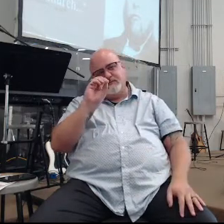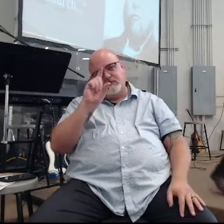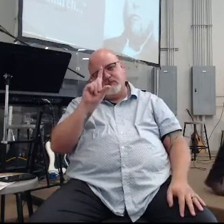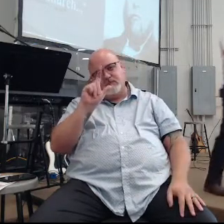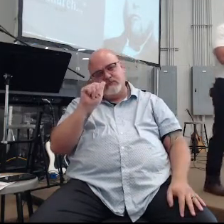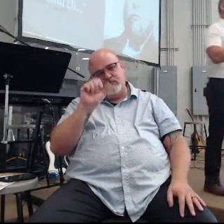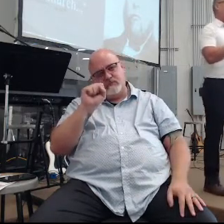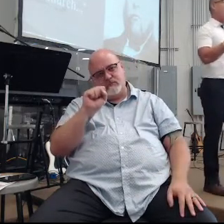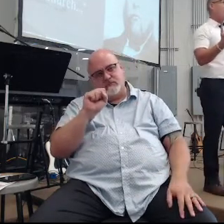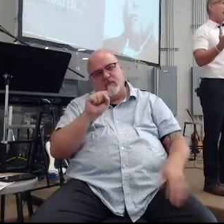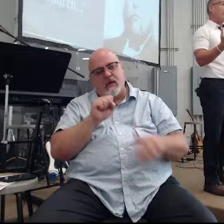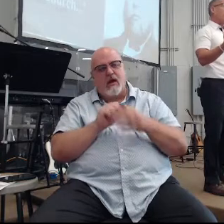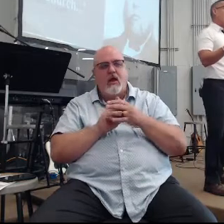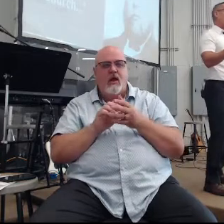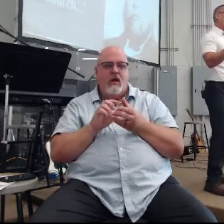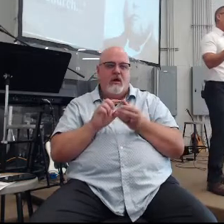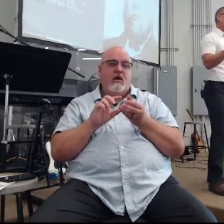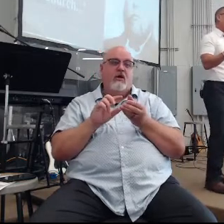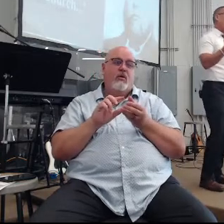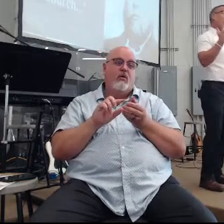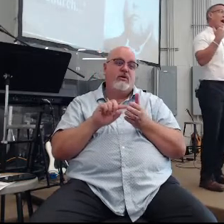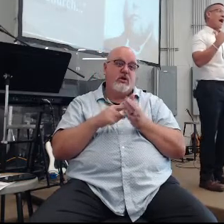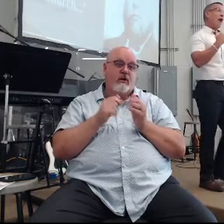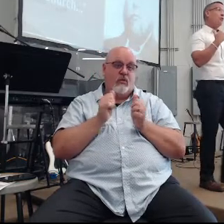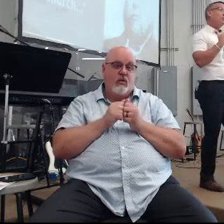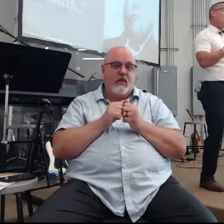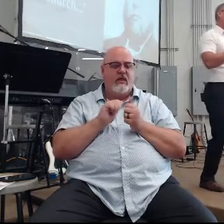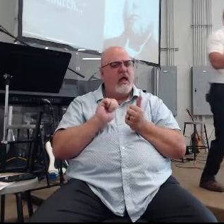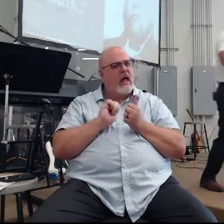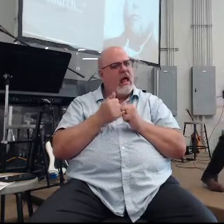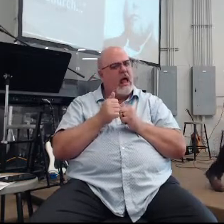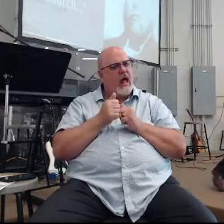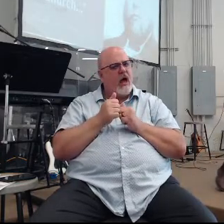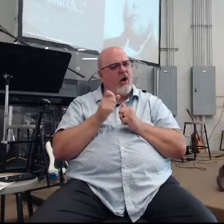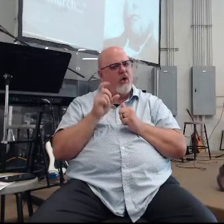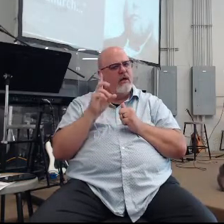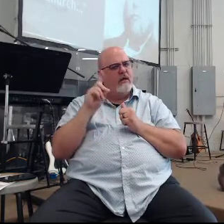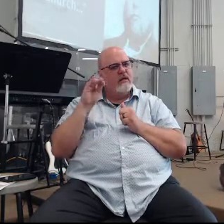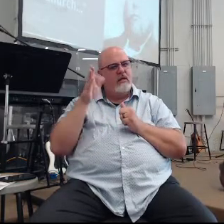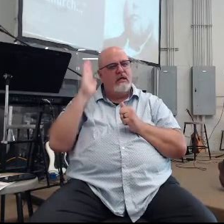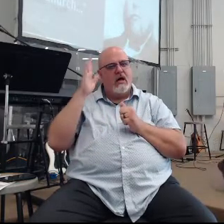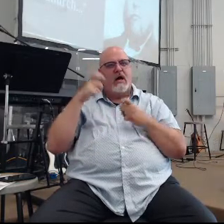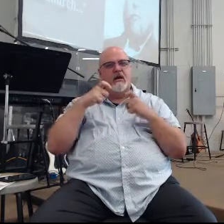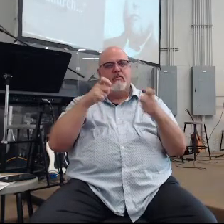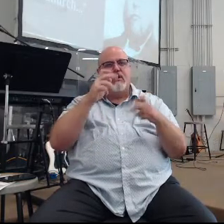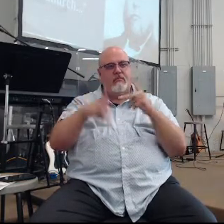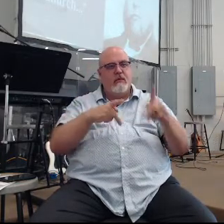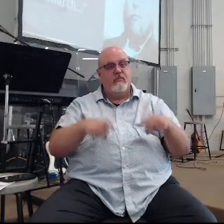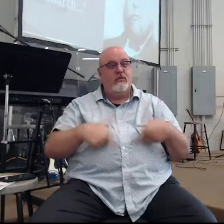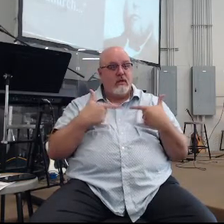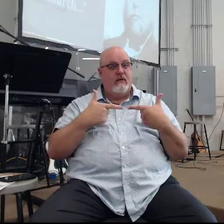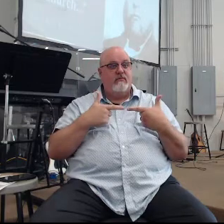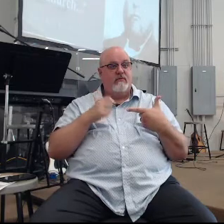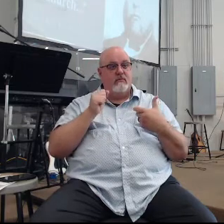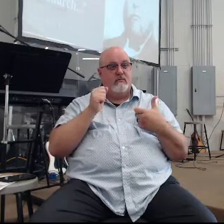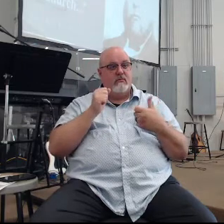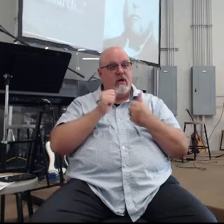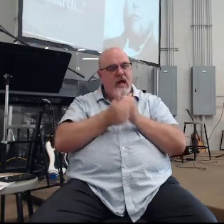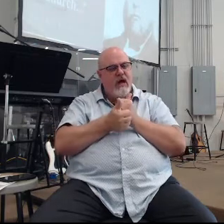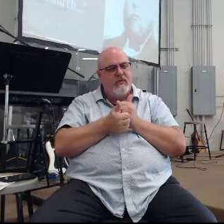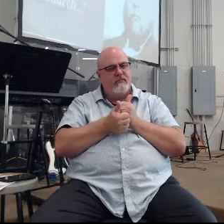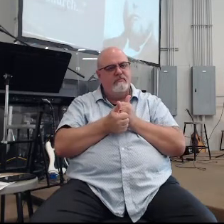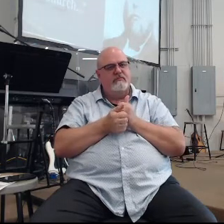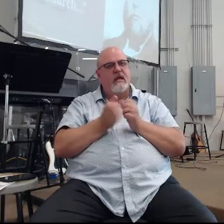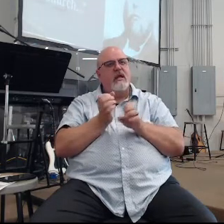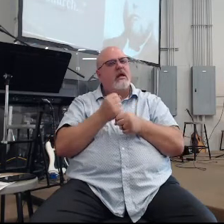series. We started out with the Imago Dei and I talked about how did God bring people to life? How did he,